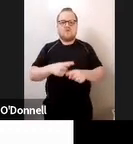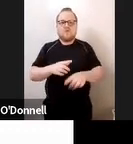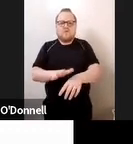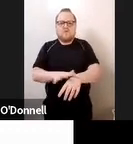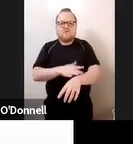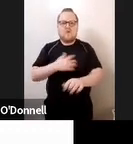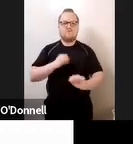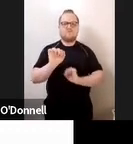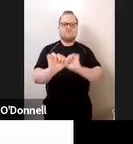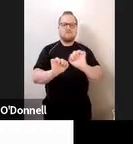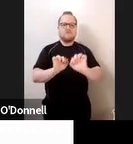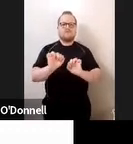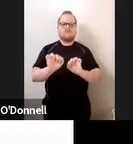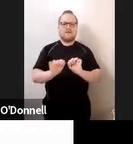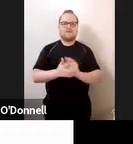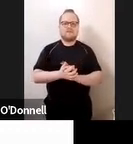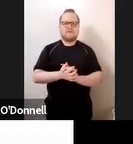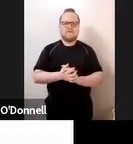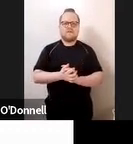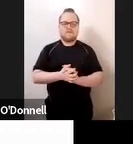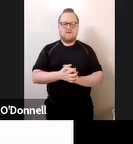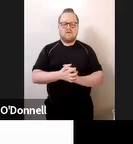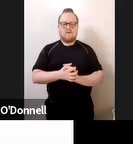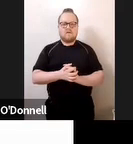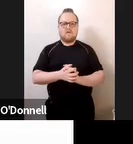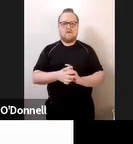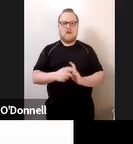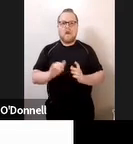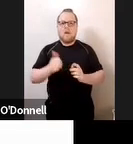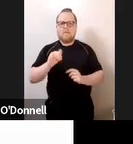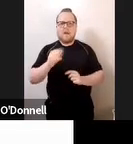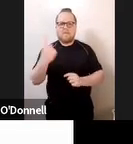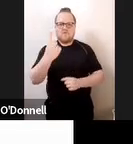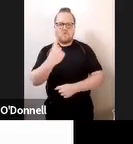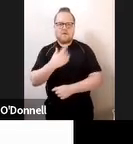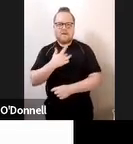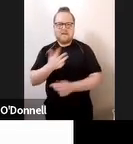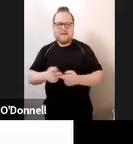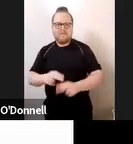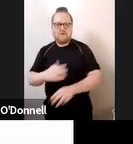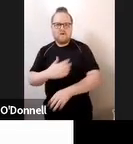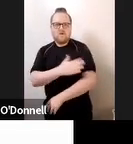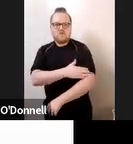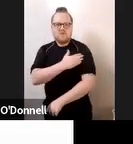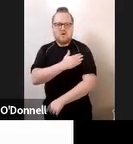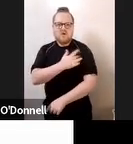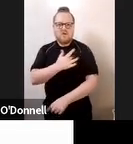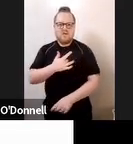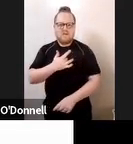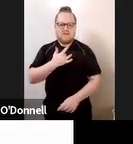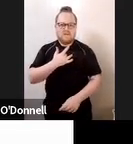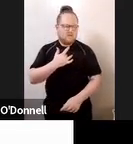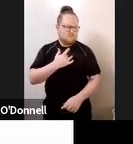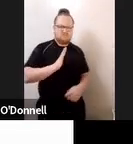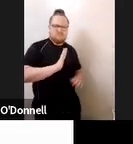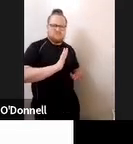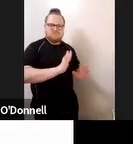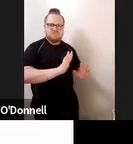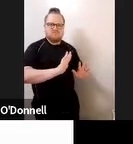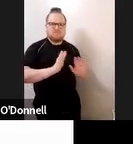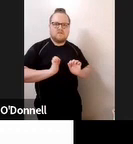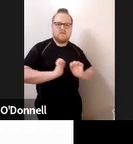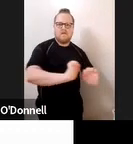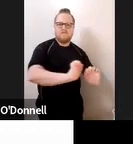when someone has a negative reaction to being touched by another person, by an object, by something that comes into